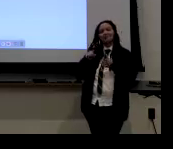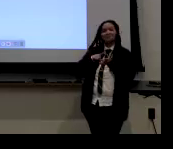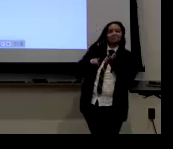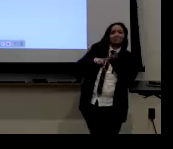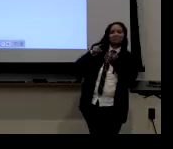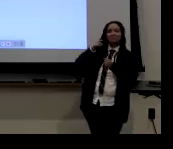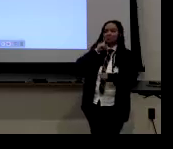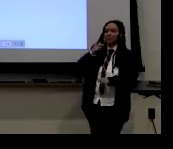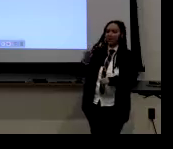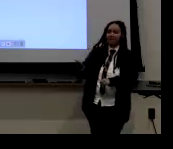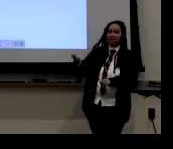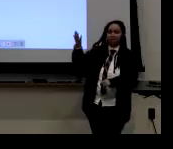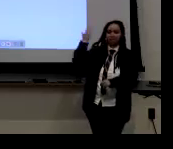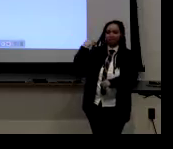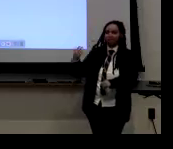time.